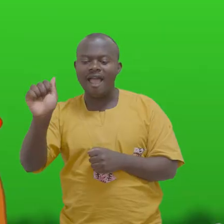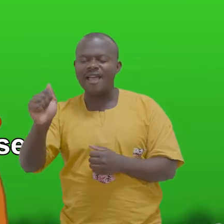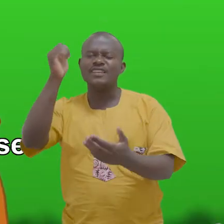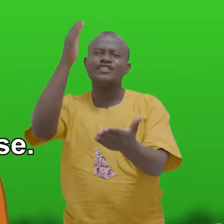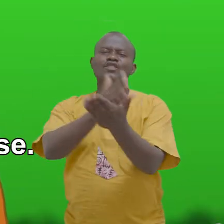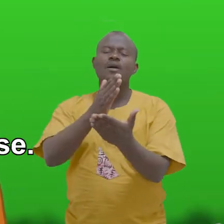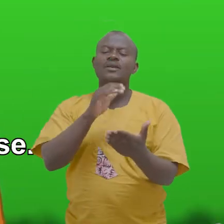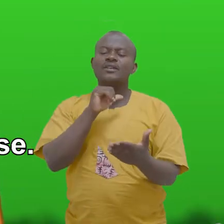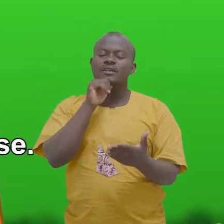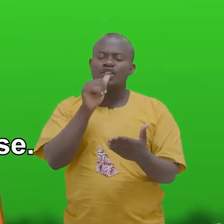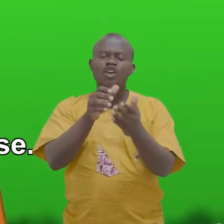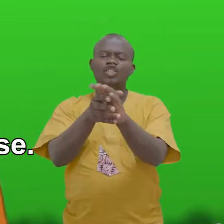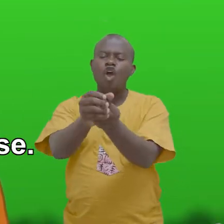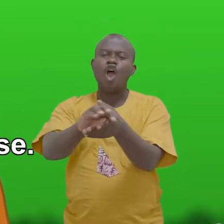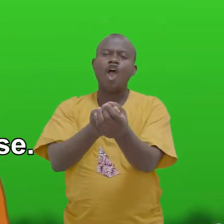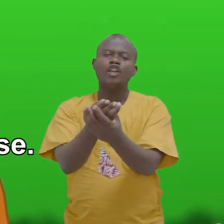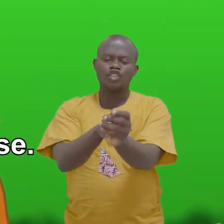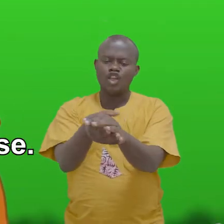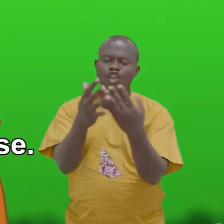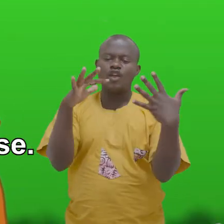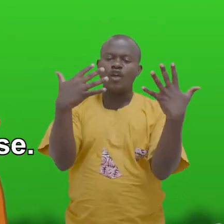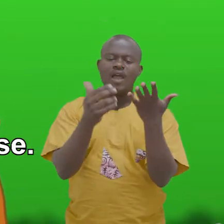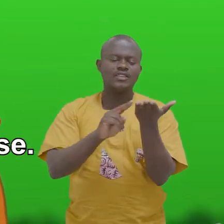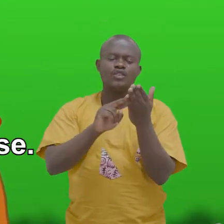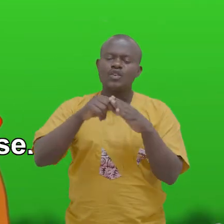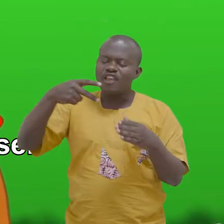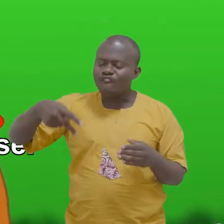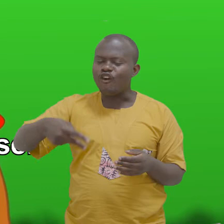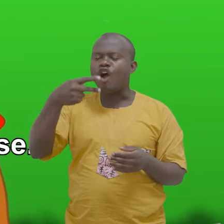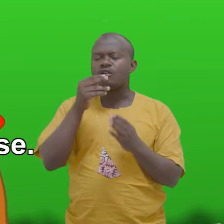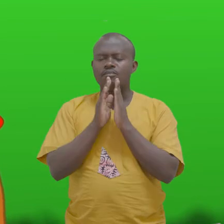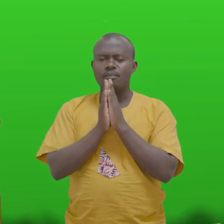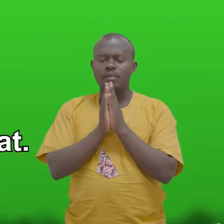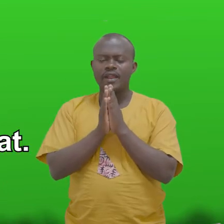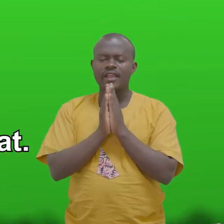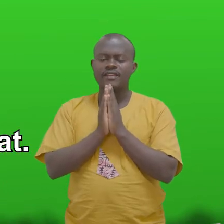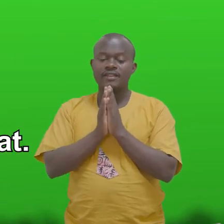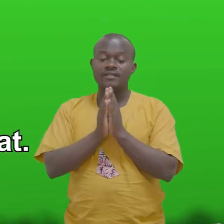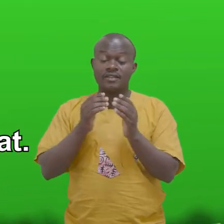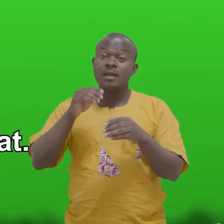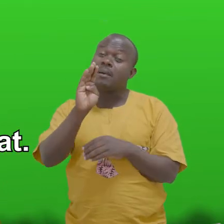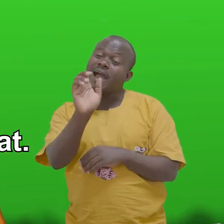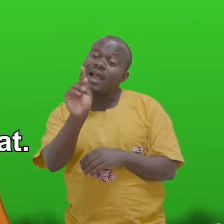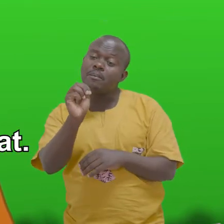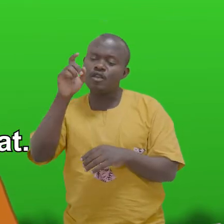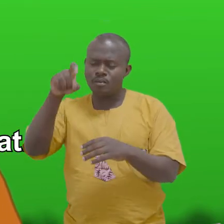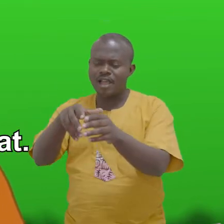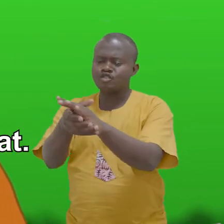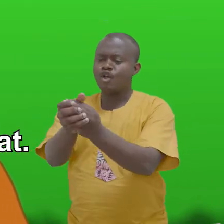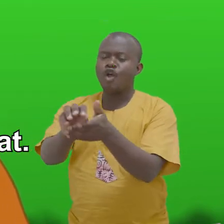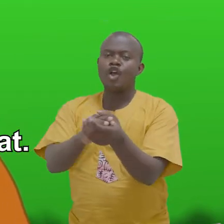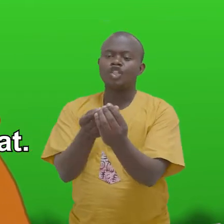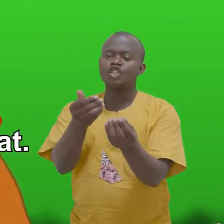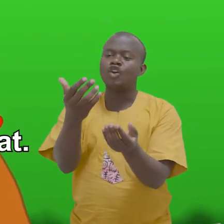Stop! You didn't wash your hands Use the fork, please Tvacame You have to